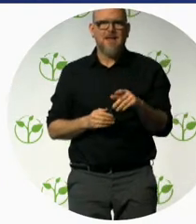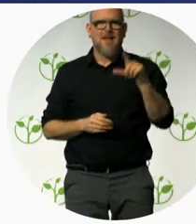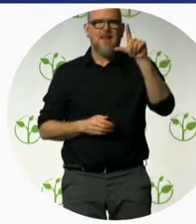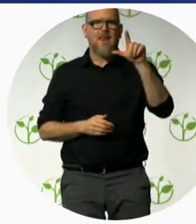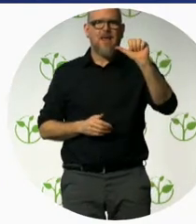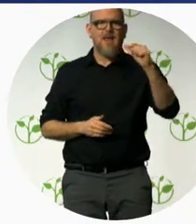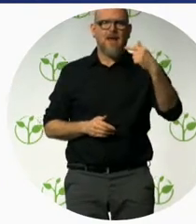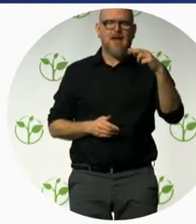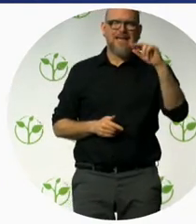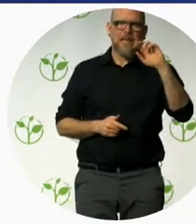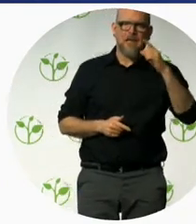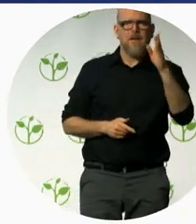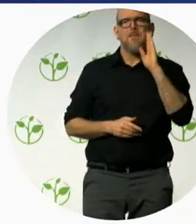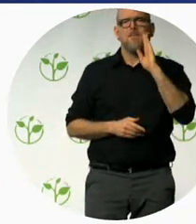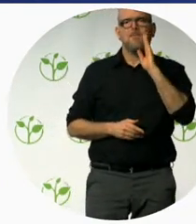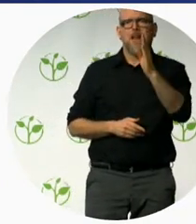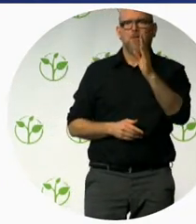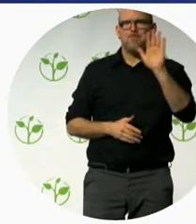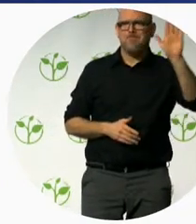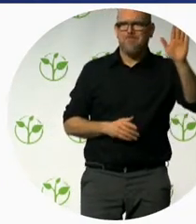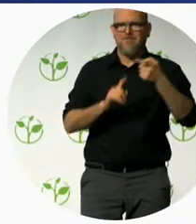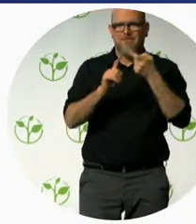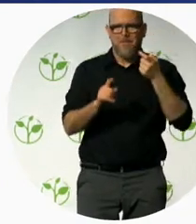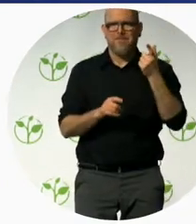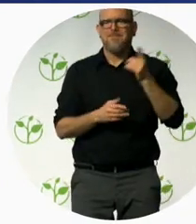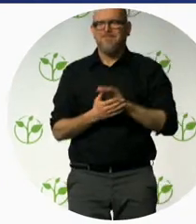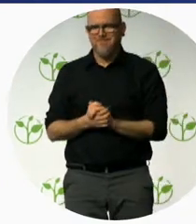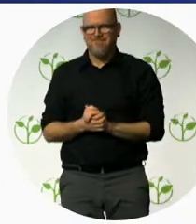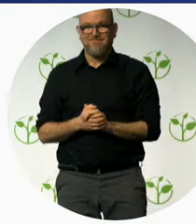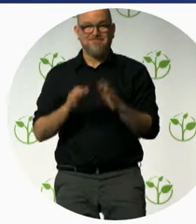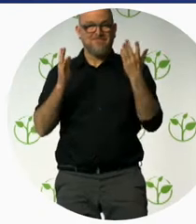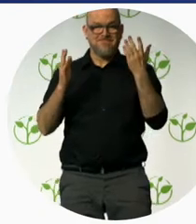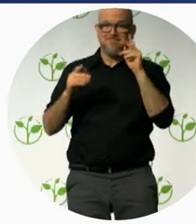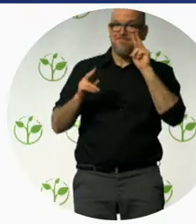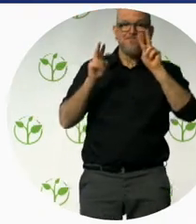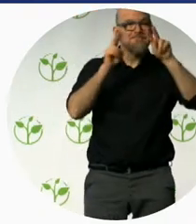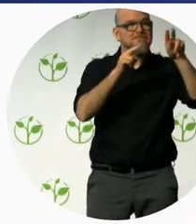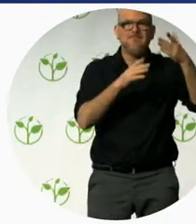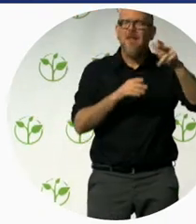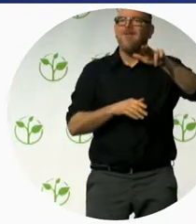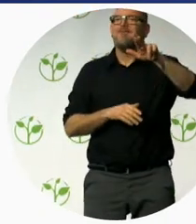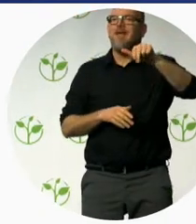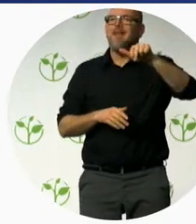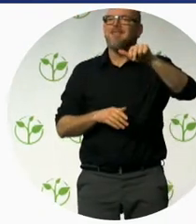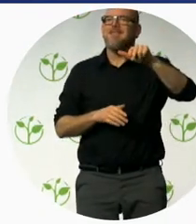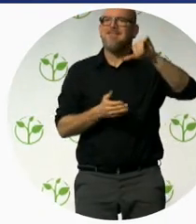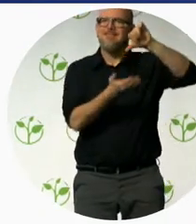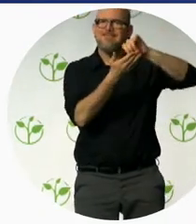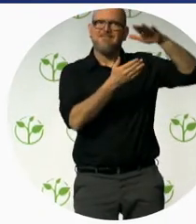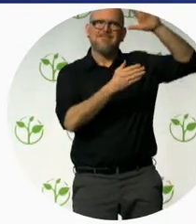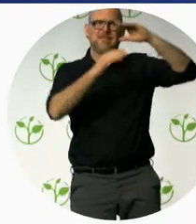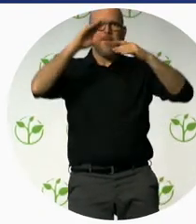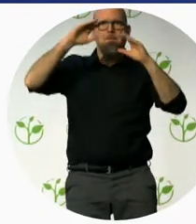bicycle or cycling culture at Visit Flanders, which is the regional tourism authority